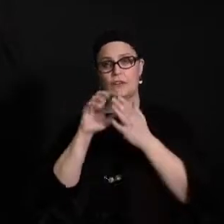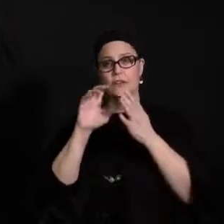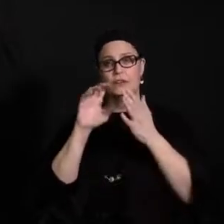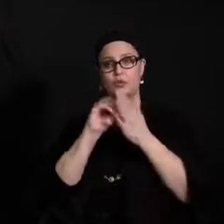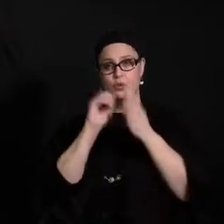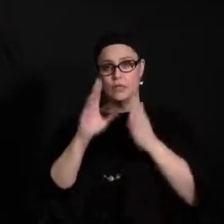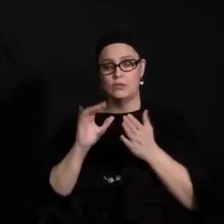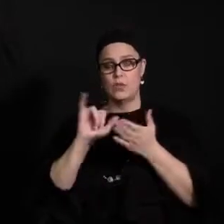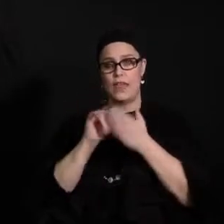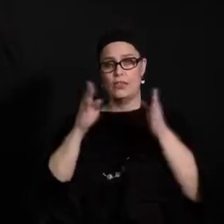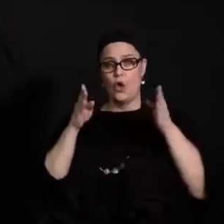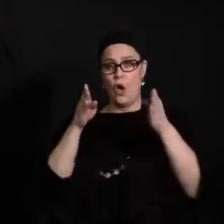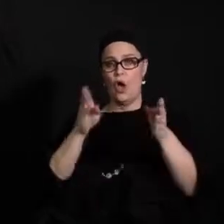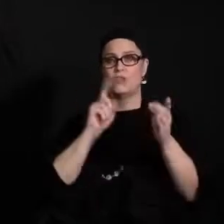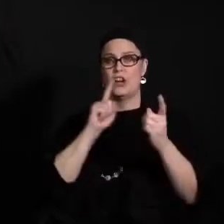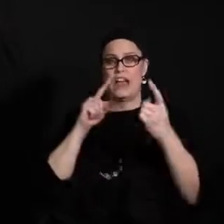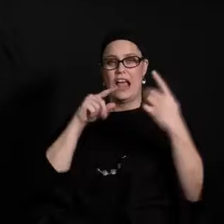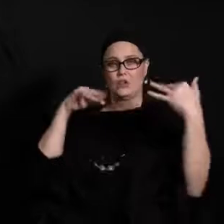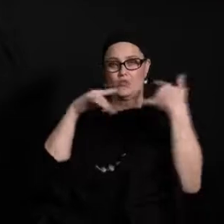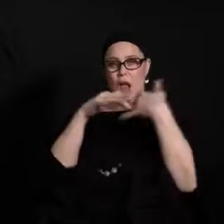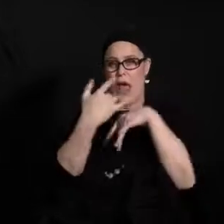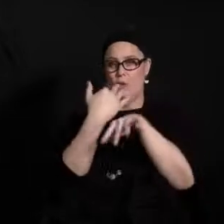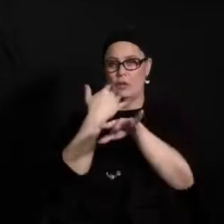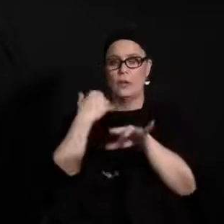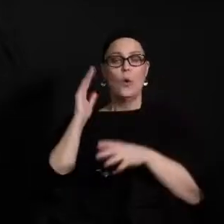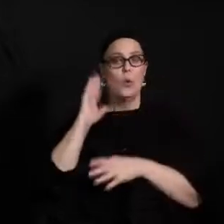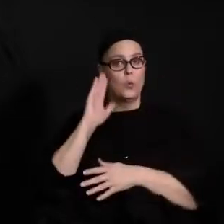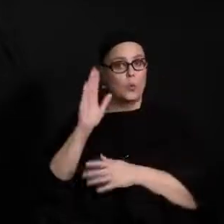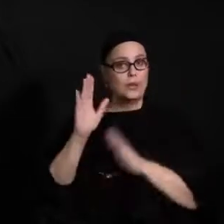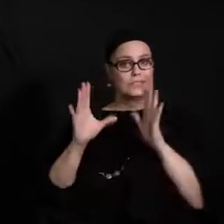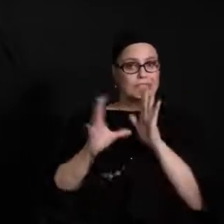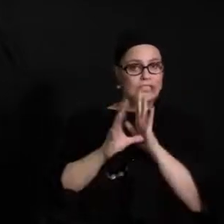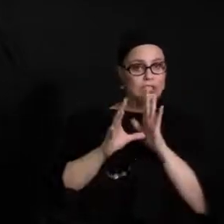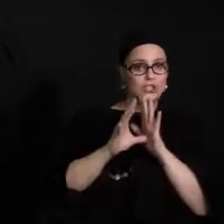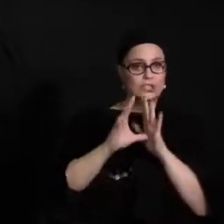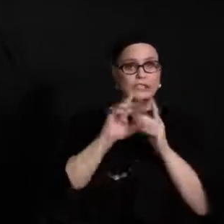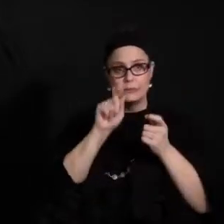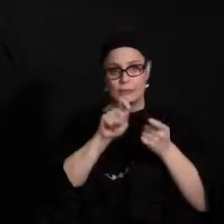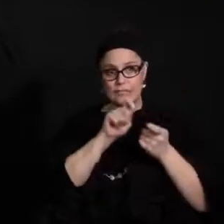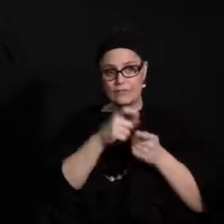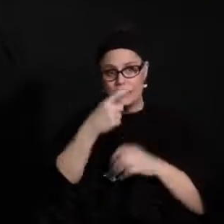overcrowded? For example, will seniors go on certain days, freshmen on others?